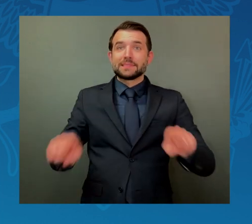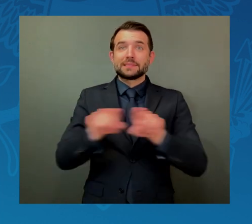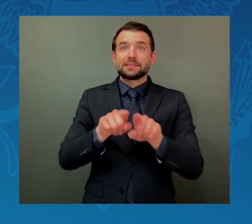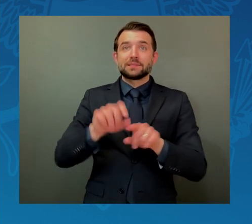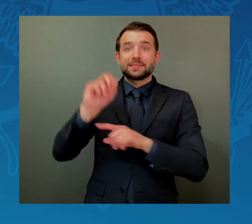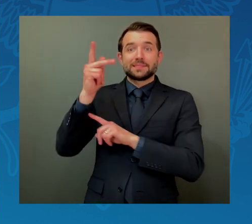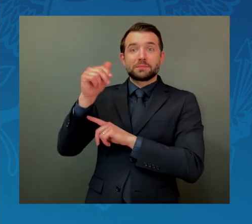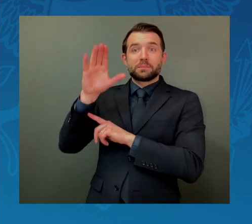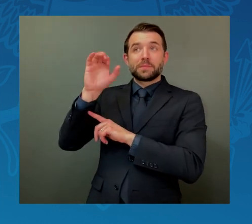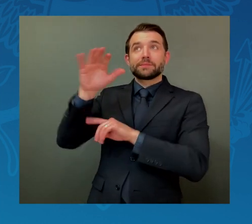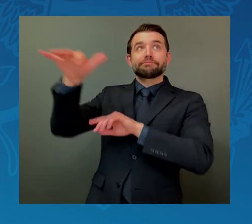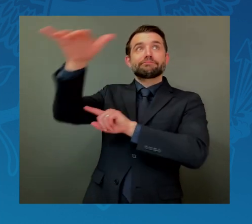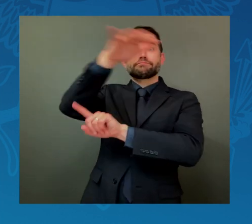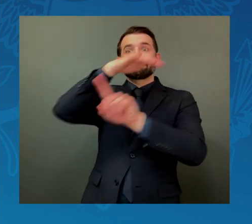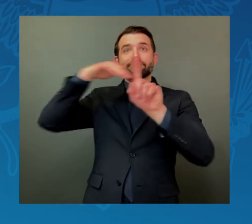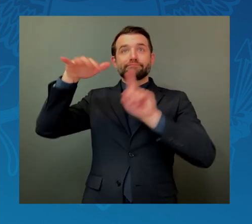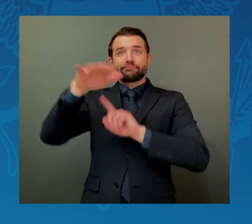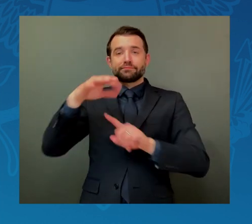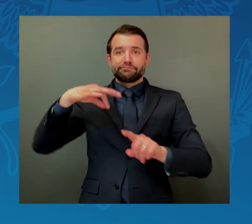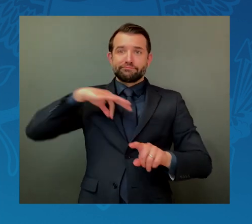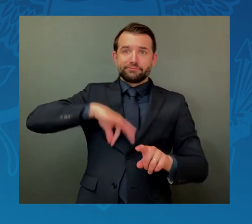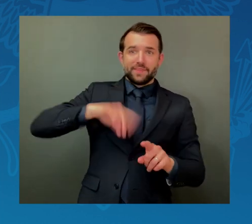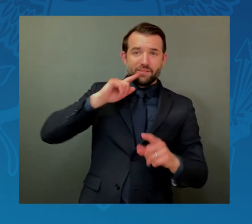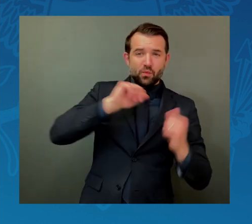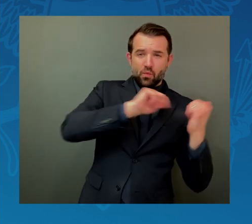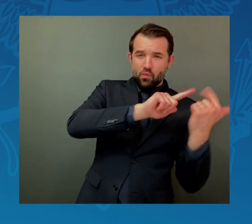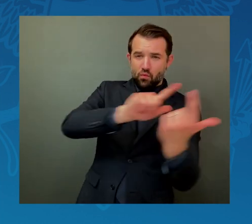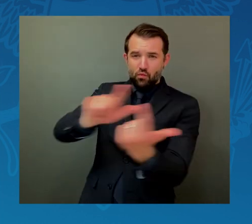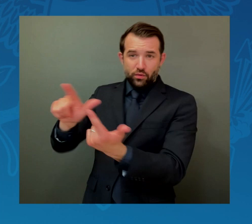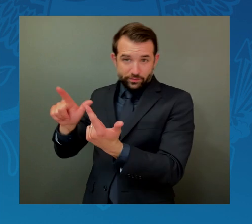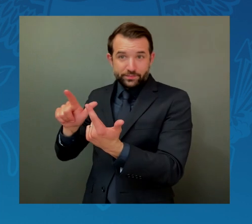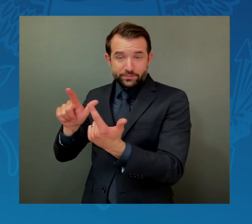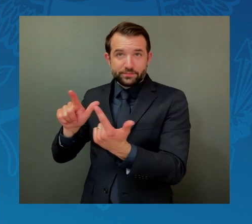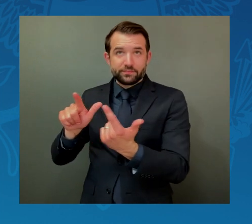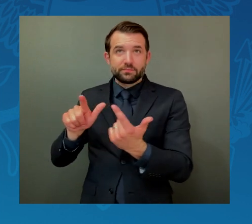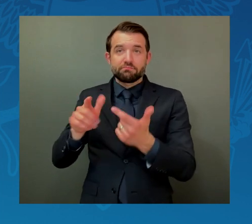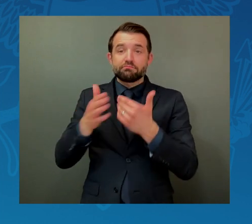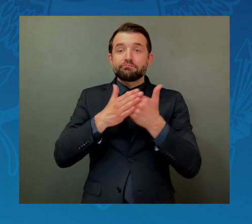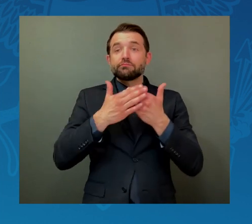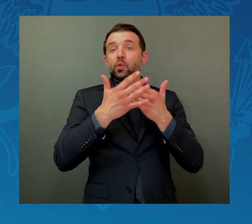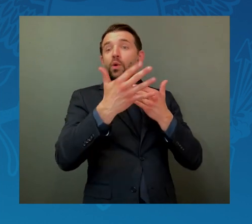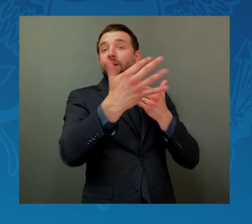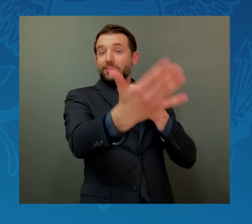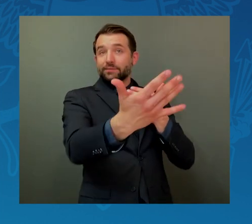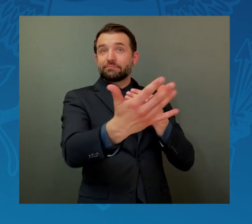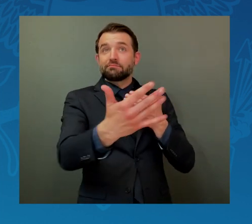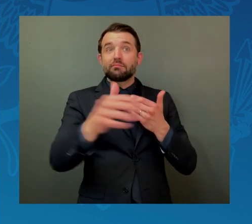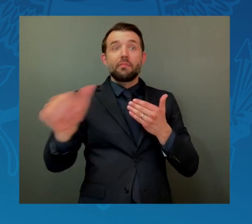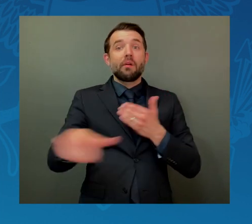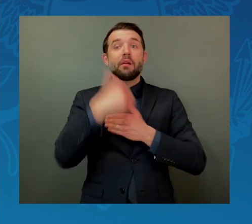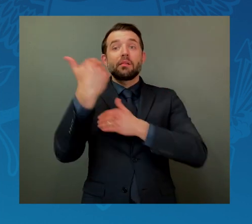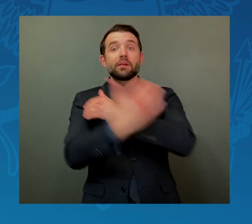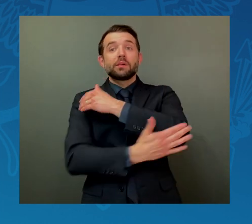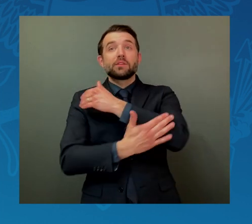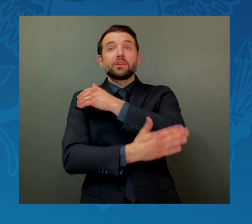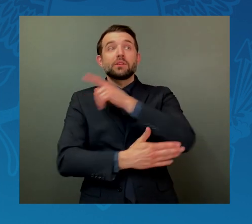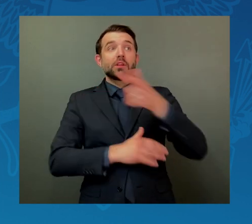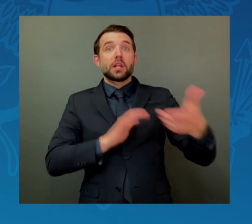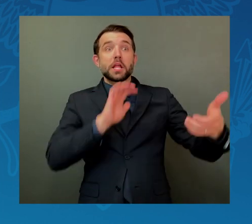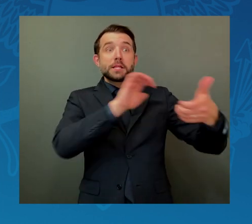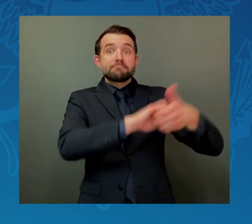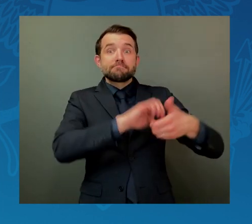In the days and months ahead, we will work with other nations to establish this